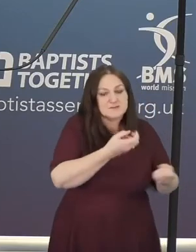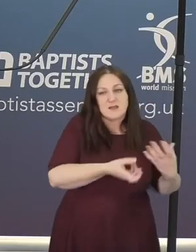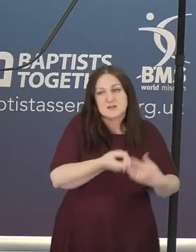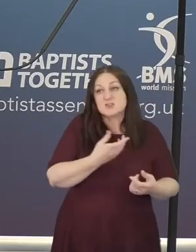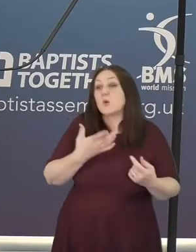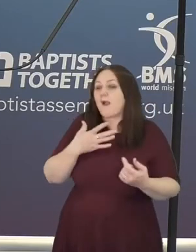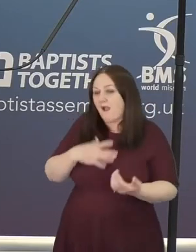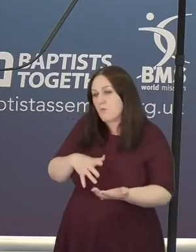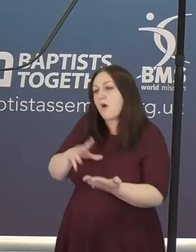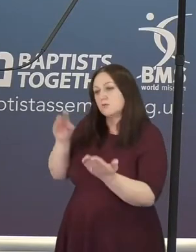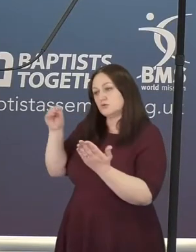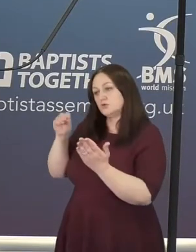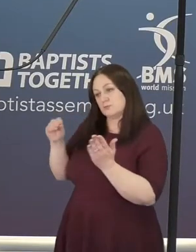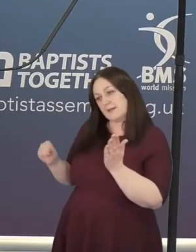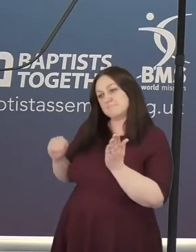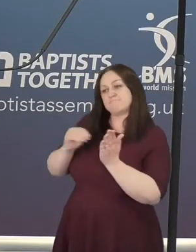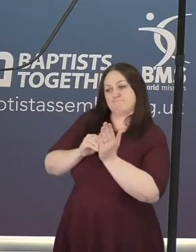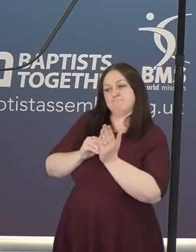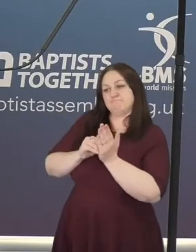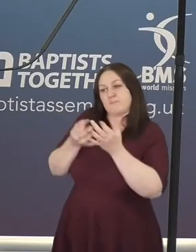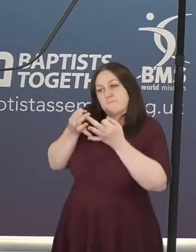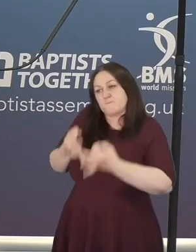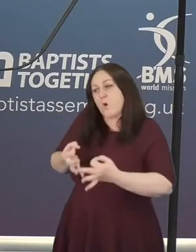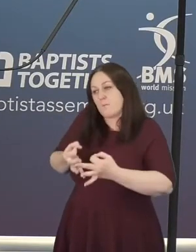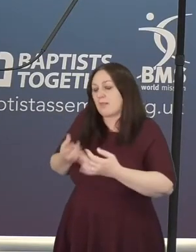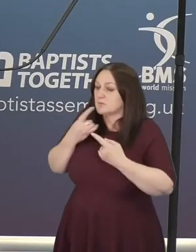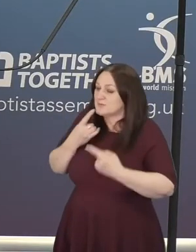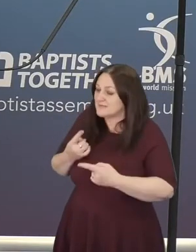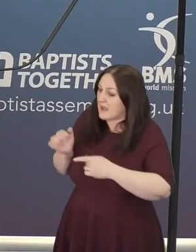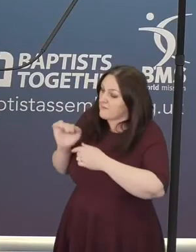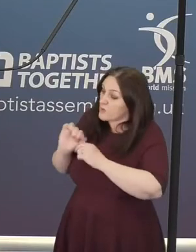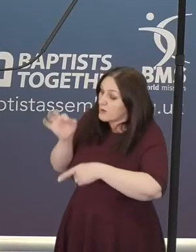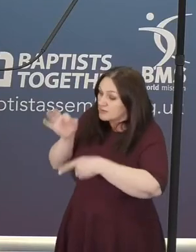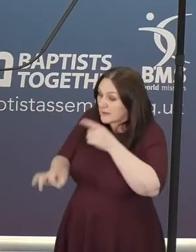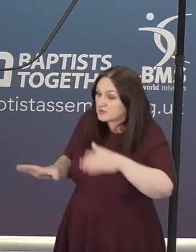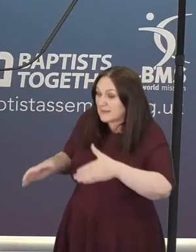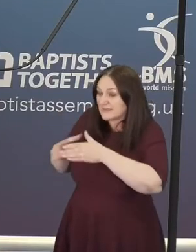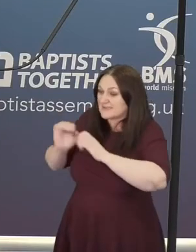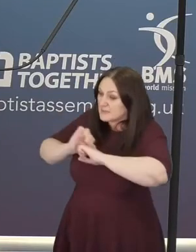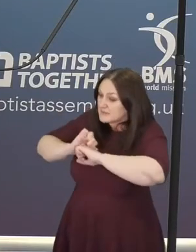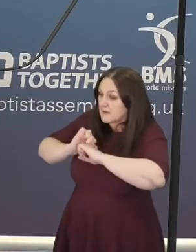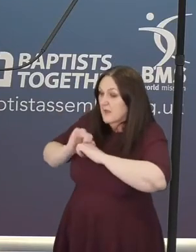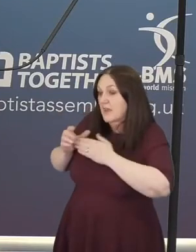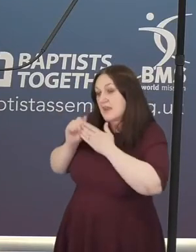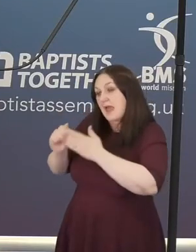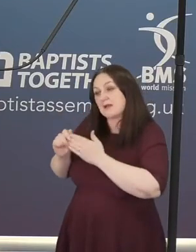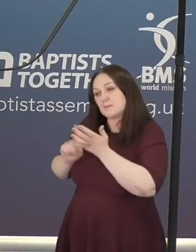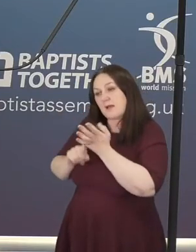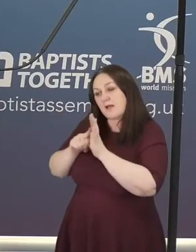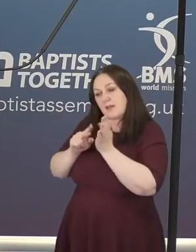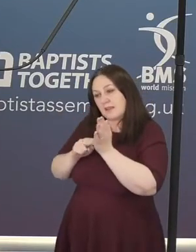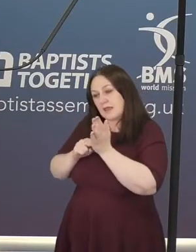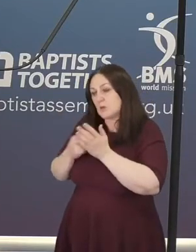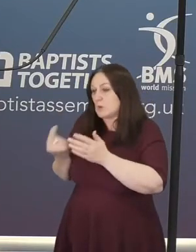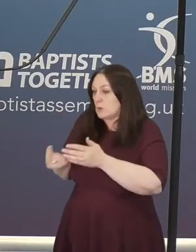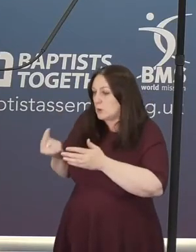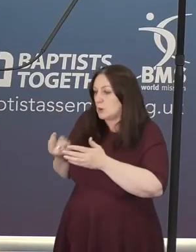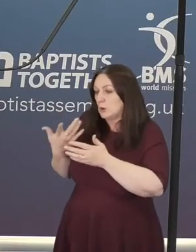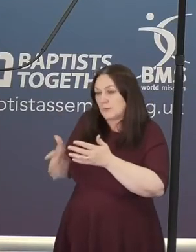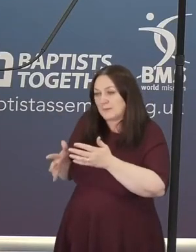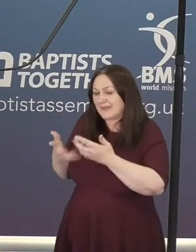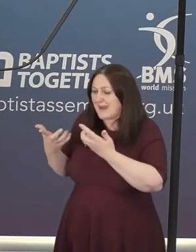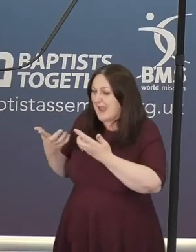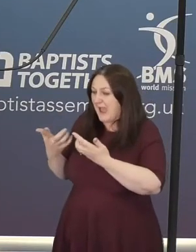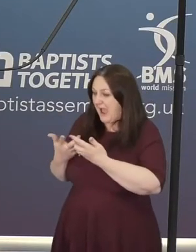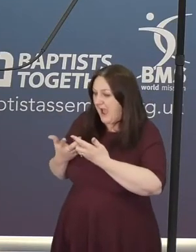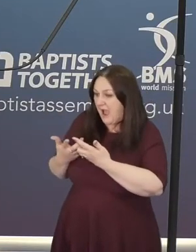the thanks of the whole movement to the specialist teams led by Lynne for how they've